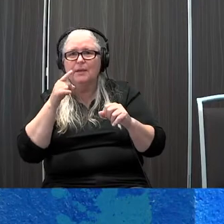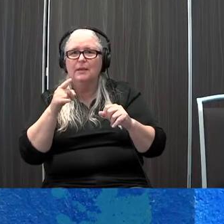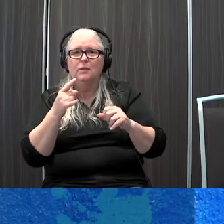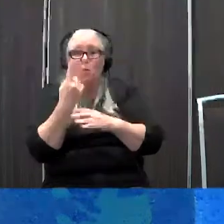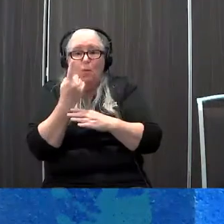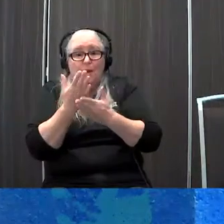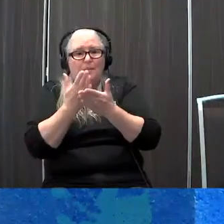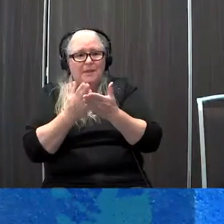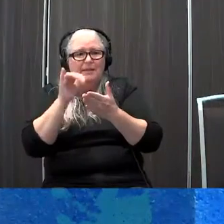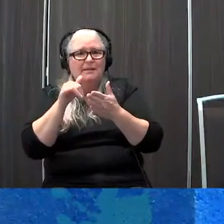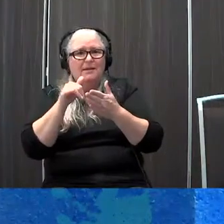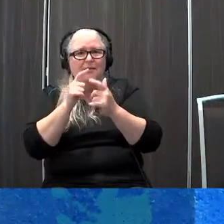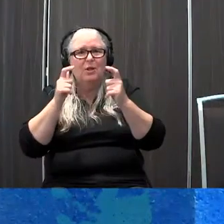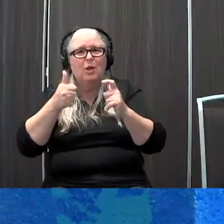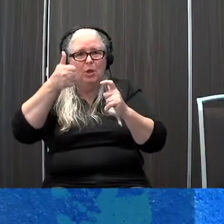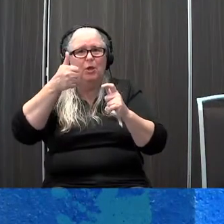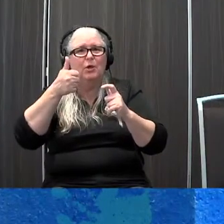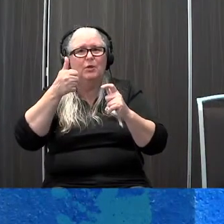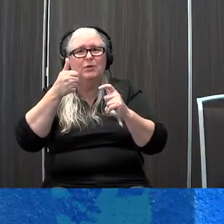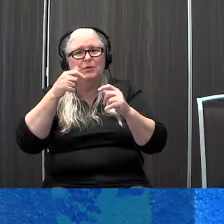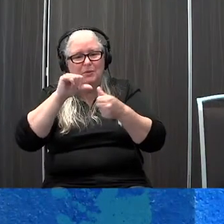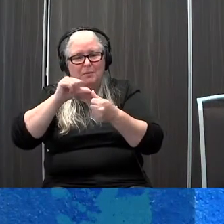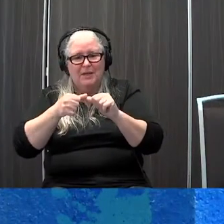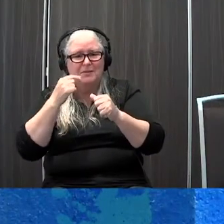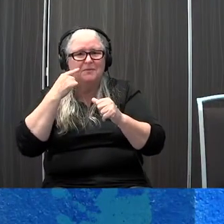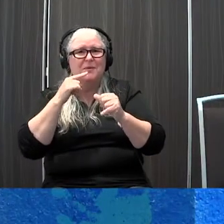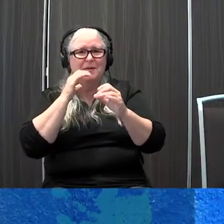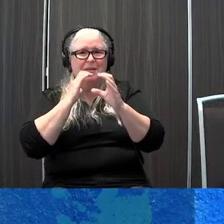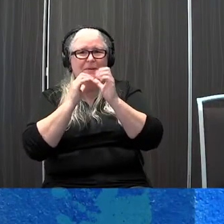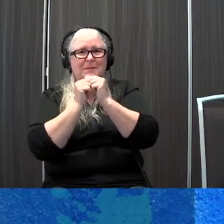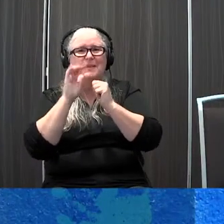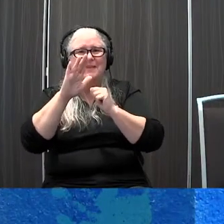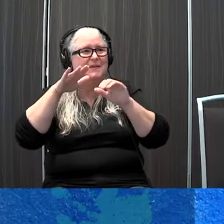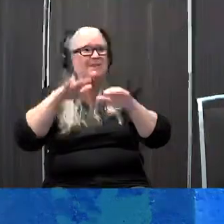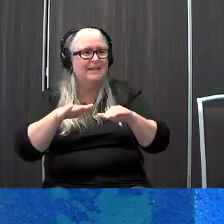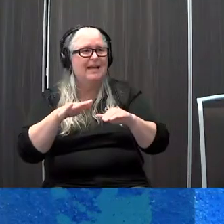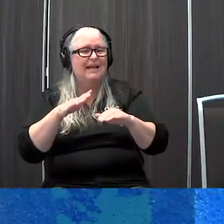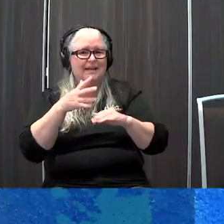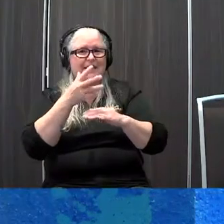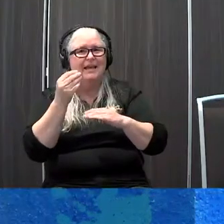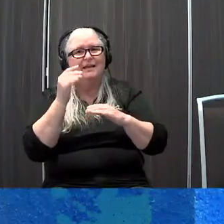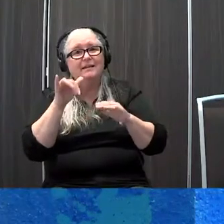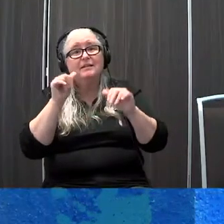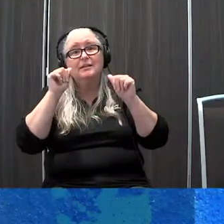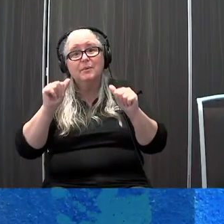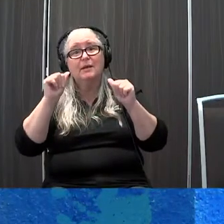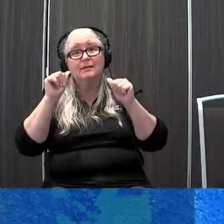one piece of the larger puzzle for communicating with your child and it's quite possible and